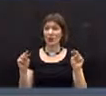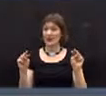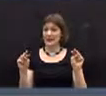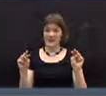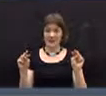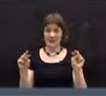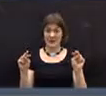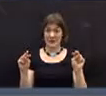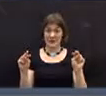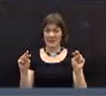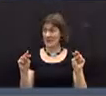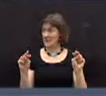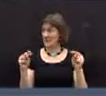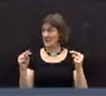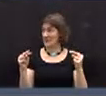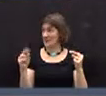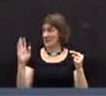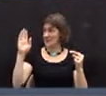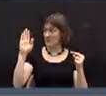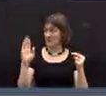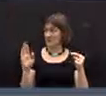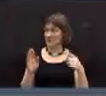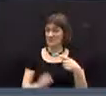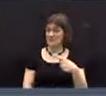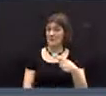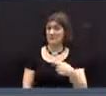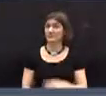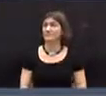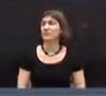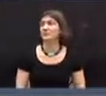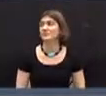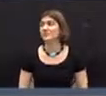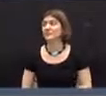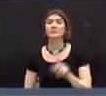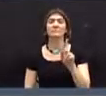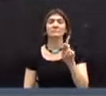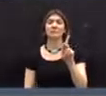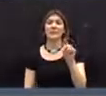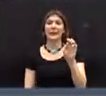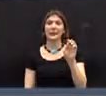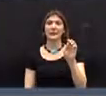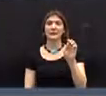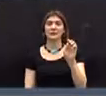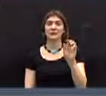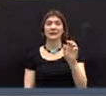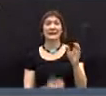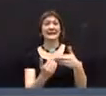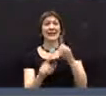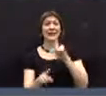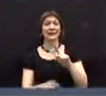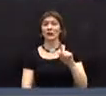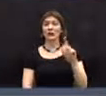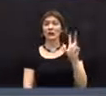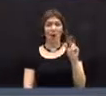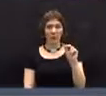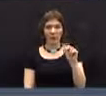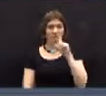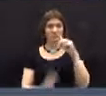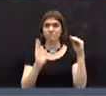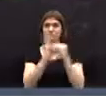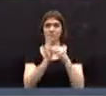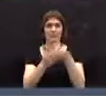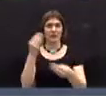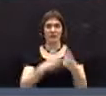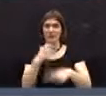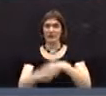There's a quick answer. I believe there's a member of the administration that can respond. Ms. O'Connor. The easy answer is no. It has not been